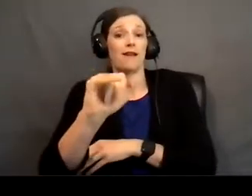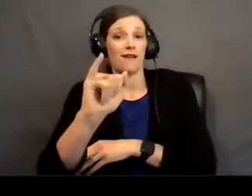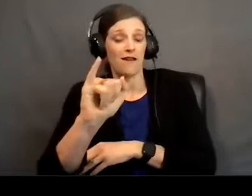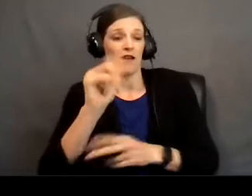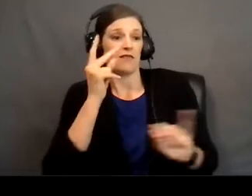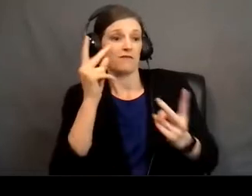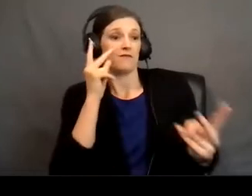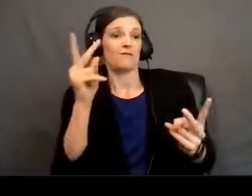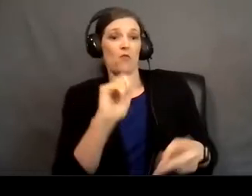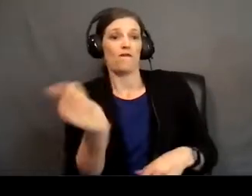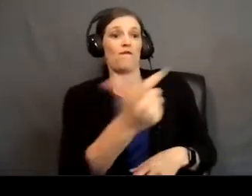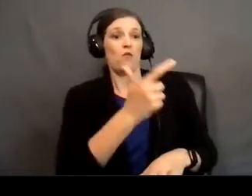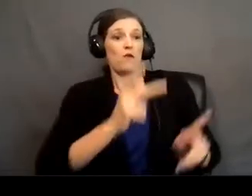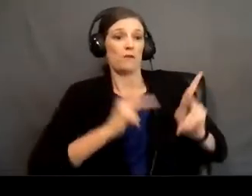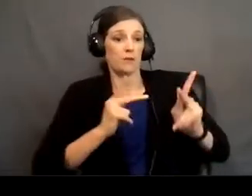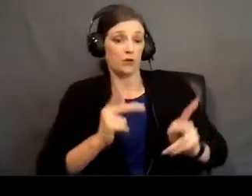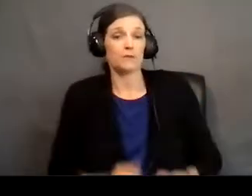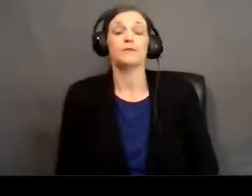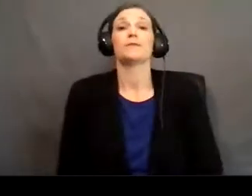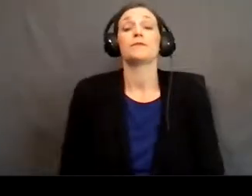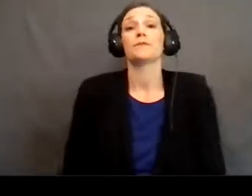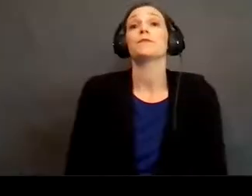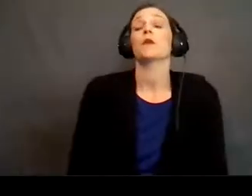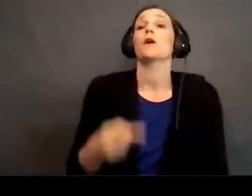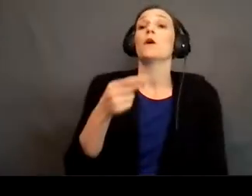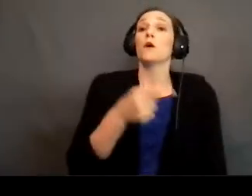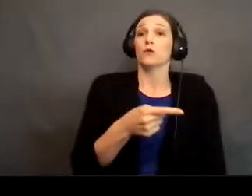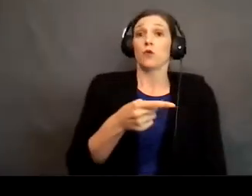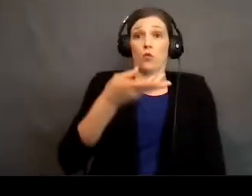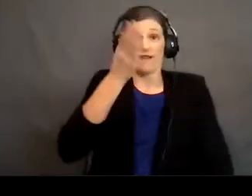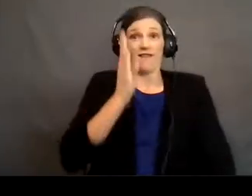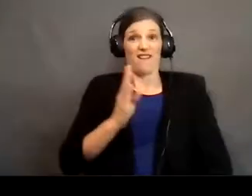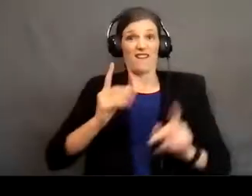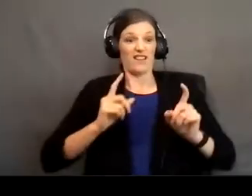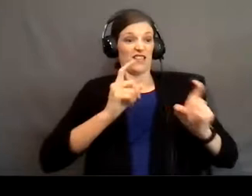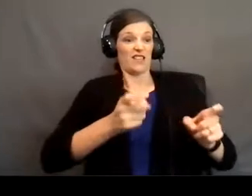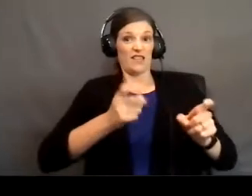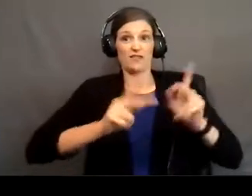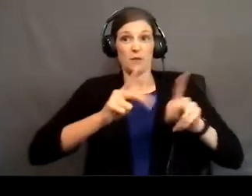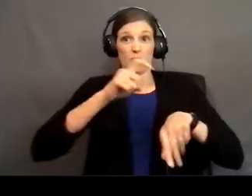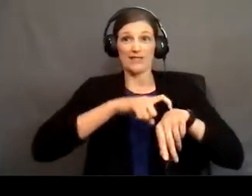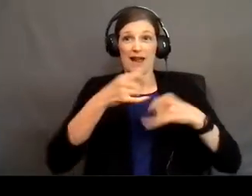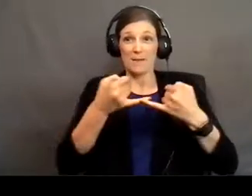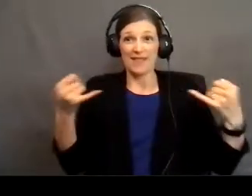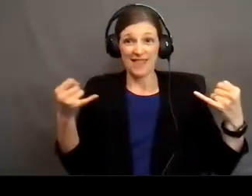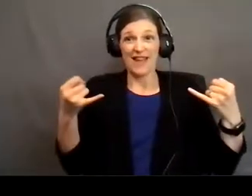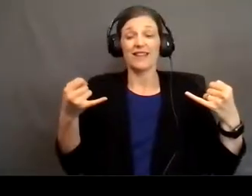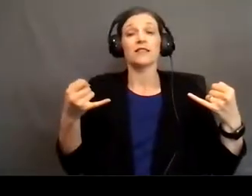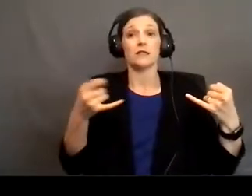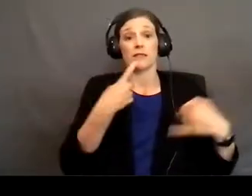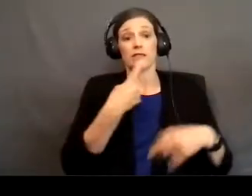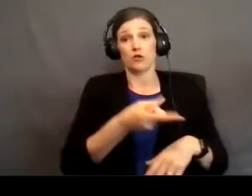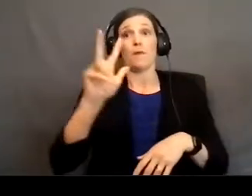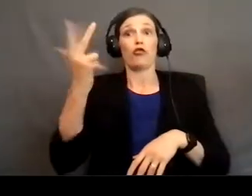of all the people. So, here, God gives his people a timeline. He says, on the third day,